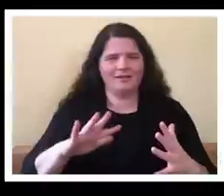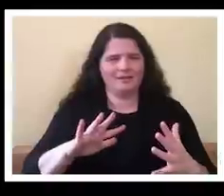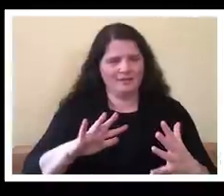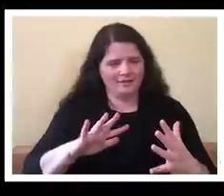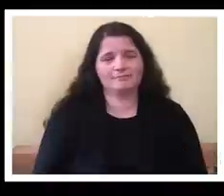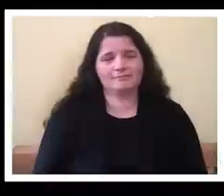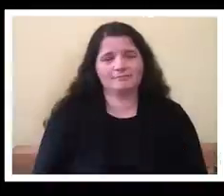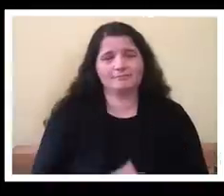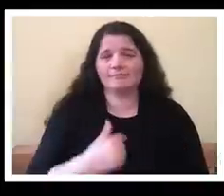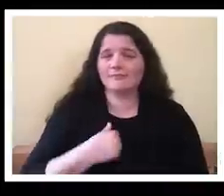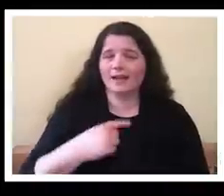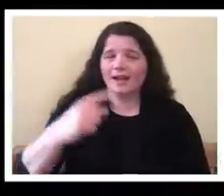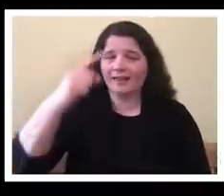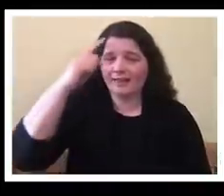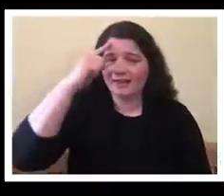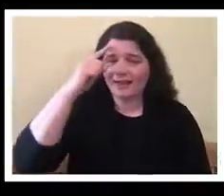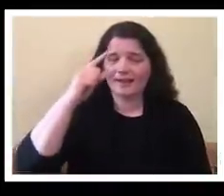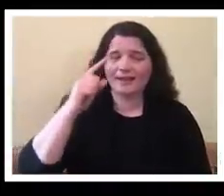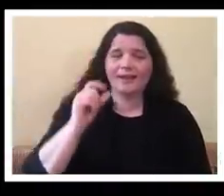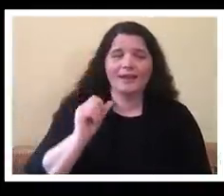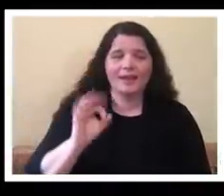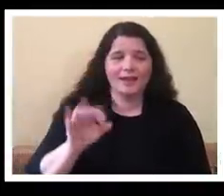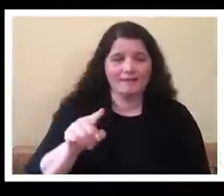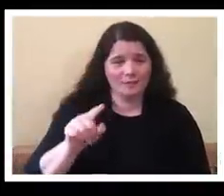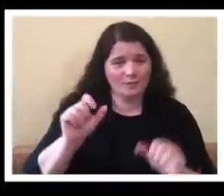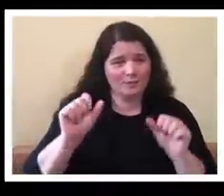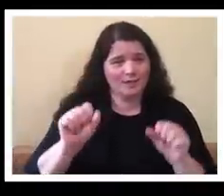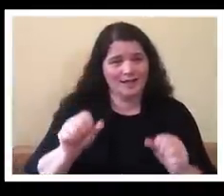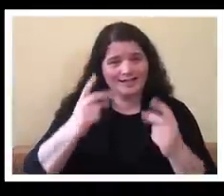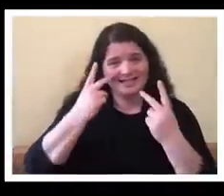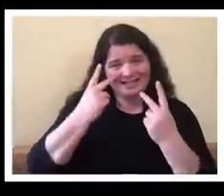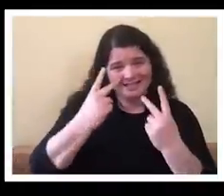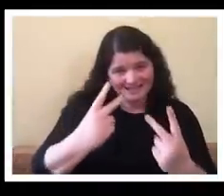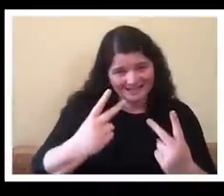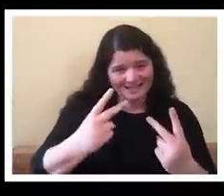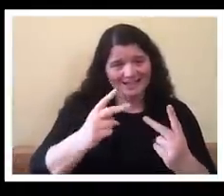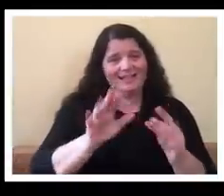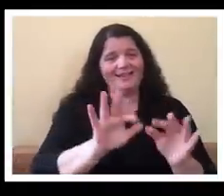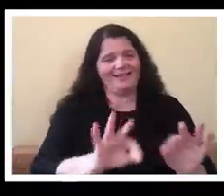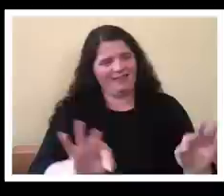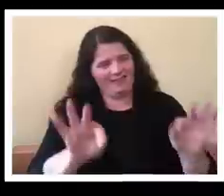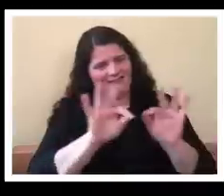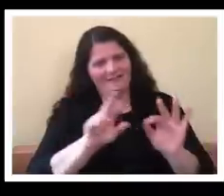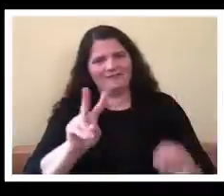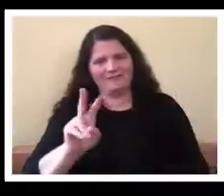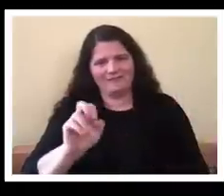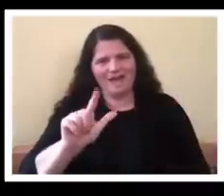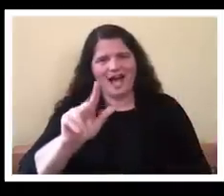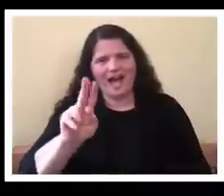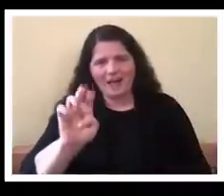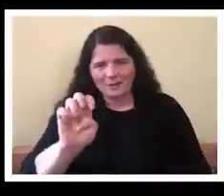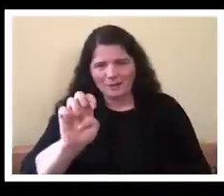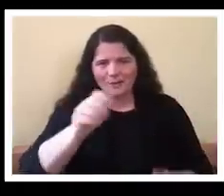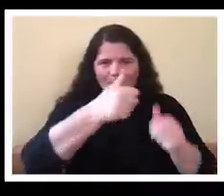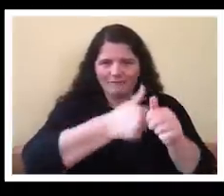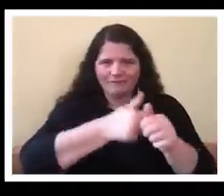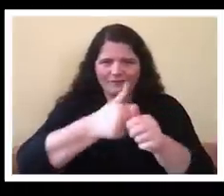value of other people you're